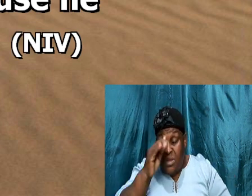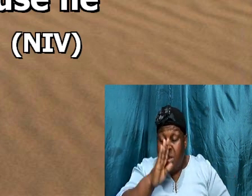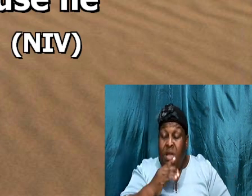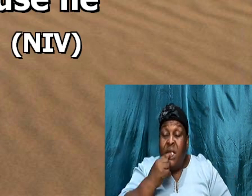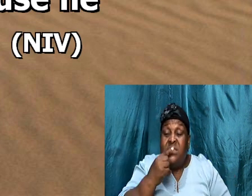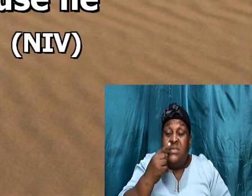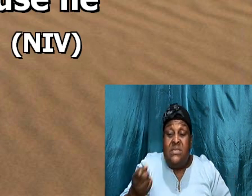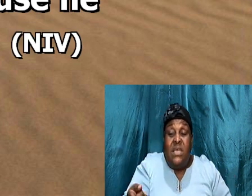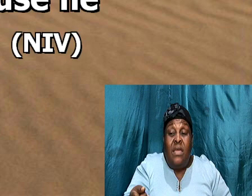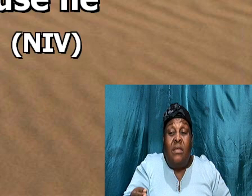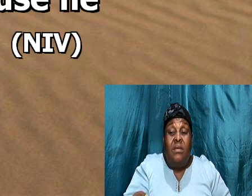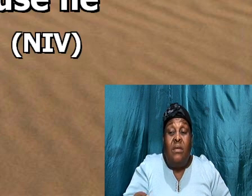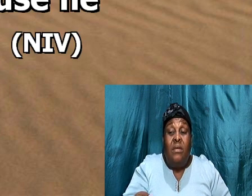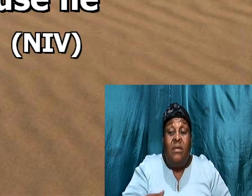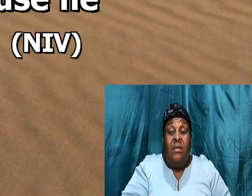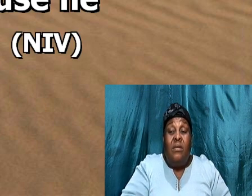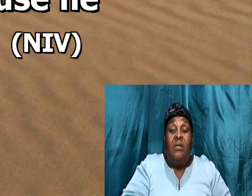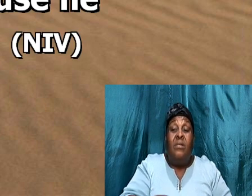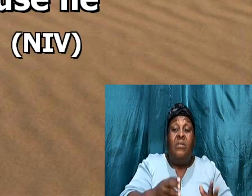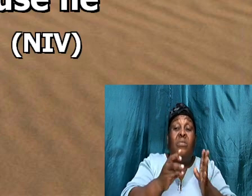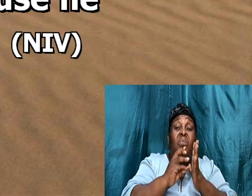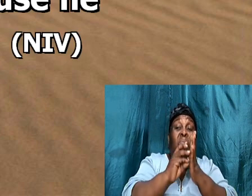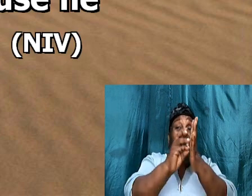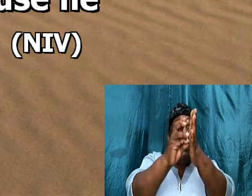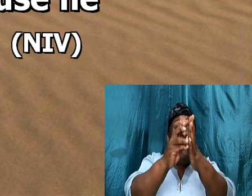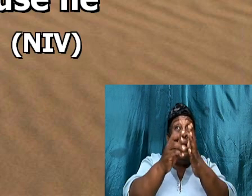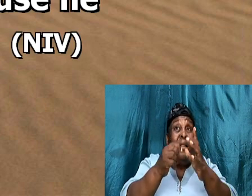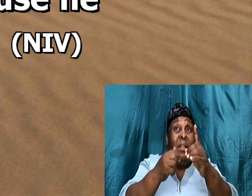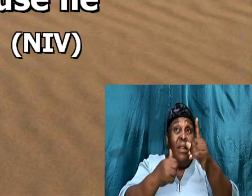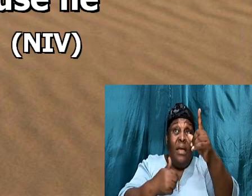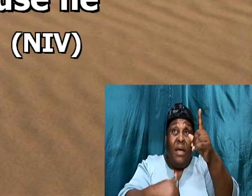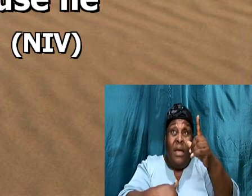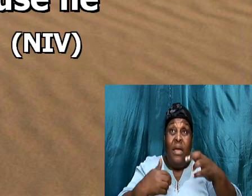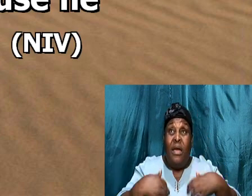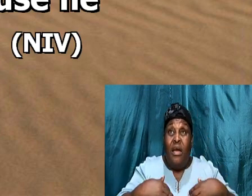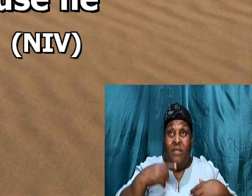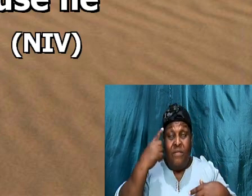the will, that I had for you, from the very beginning, was with,